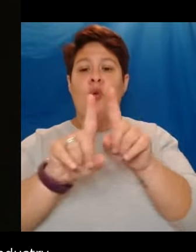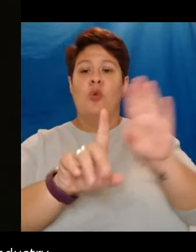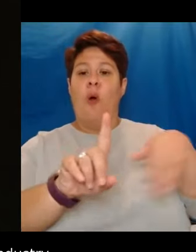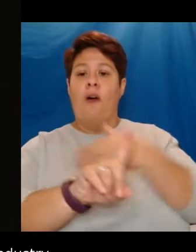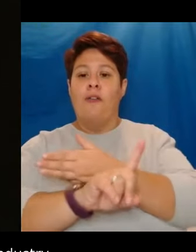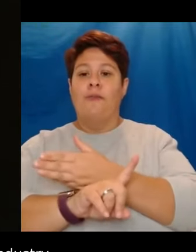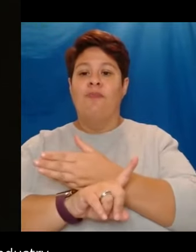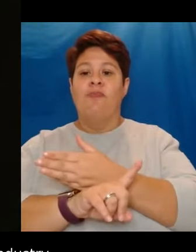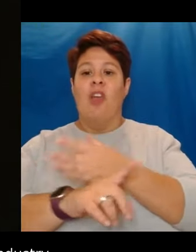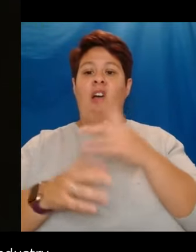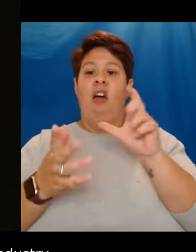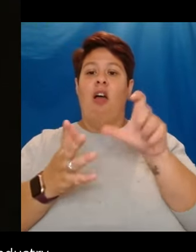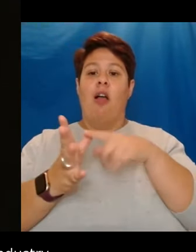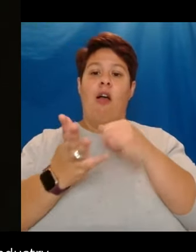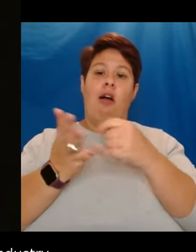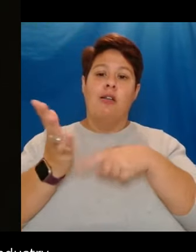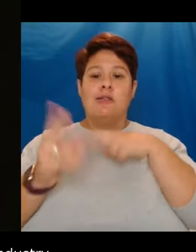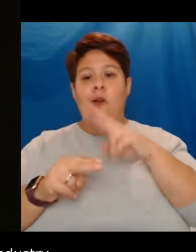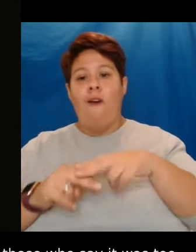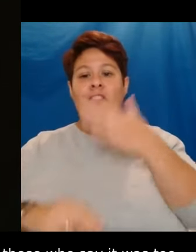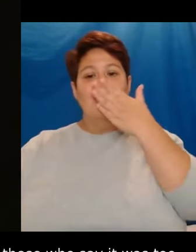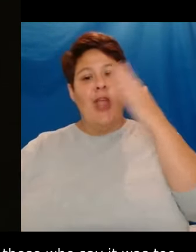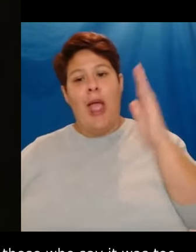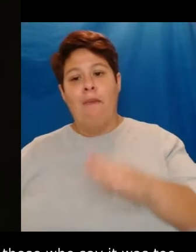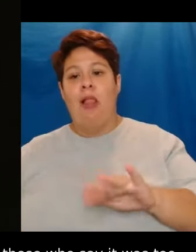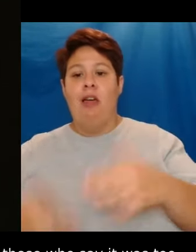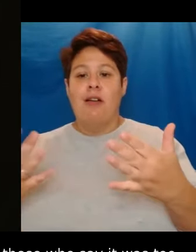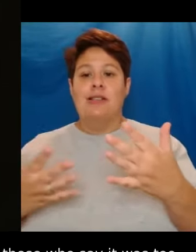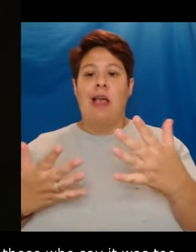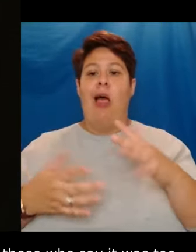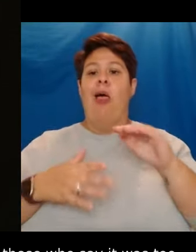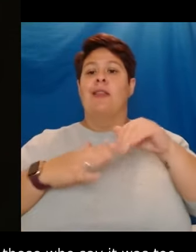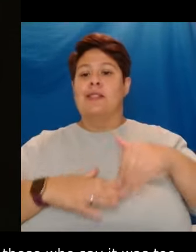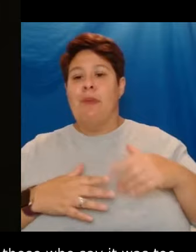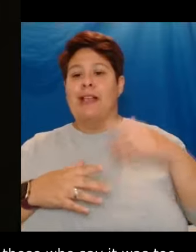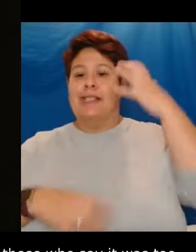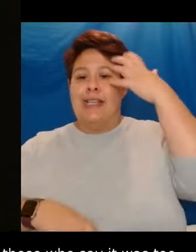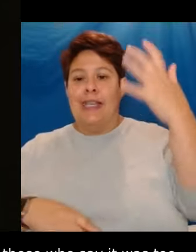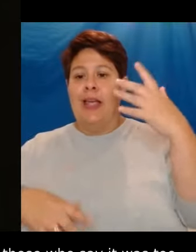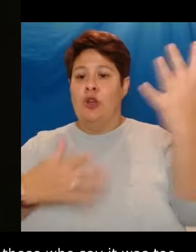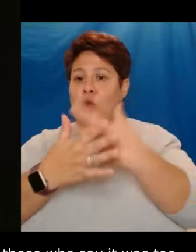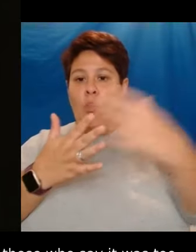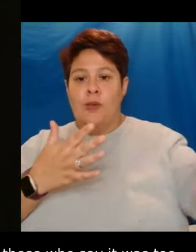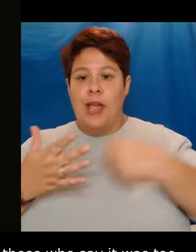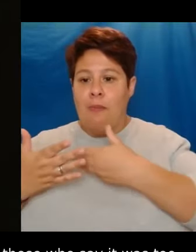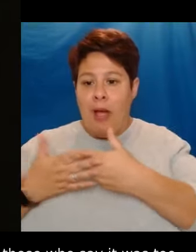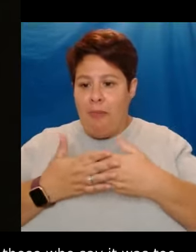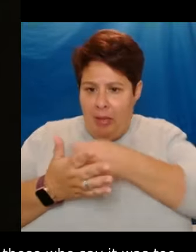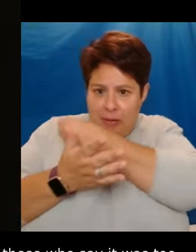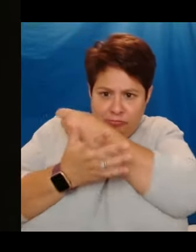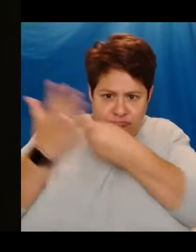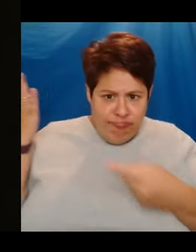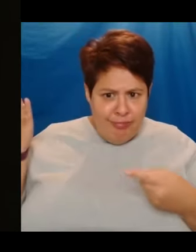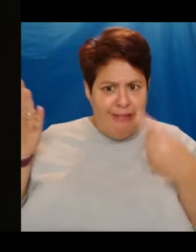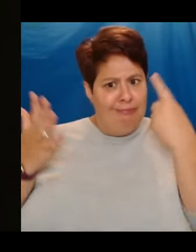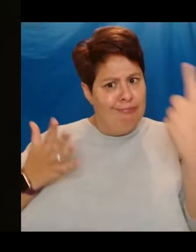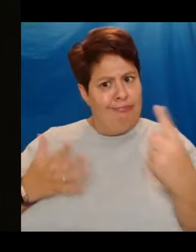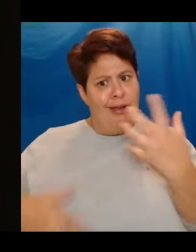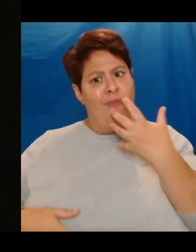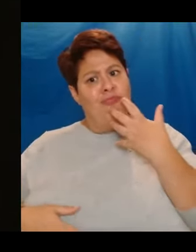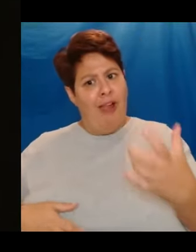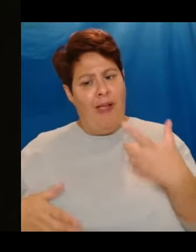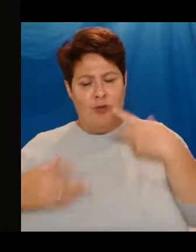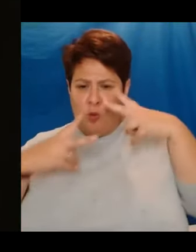Shameless, The Fades, The Spastic King, Don't Take My Baby. This is a man brave enough to explore the uncomfortable,